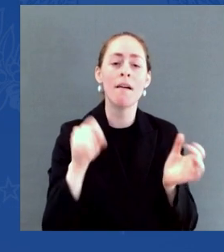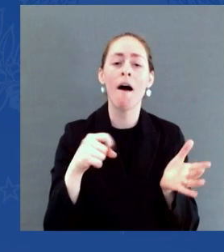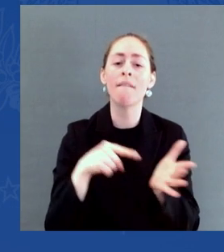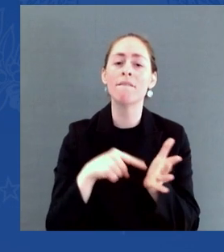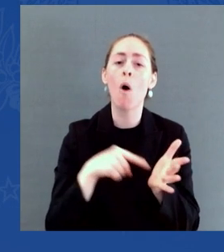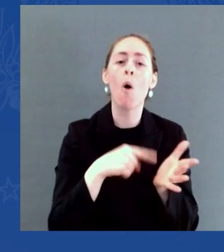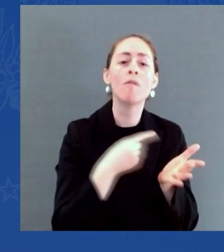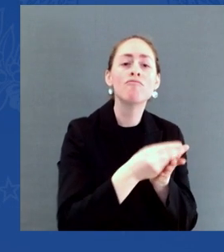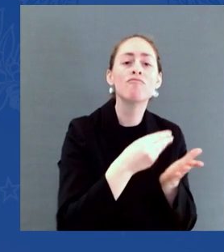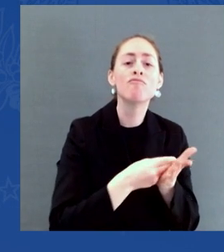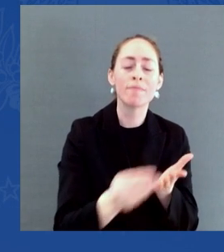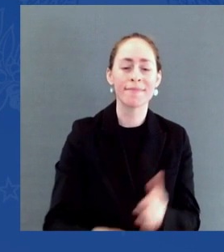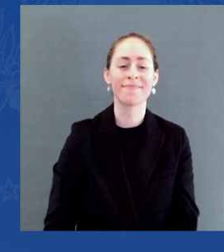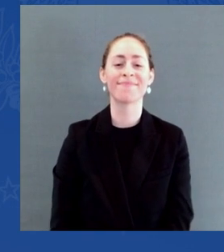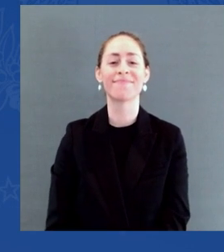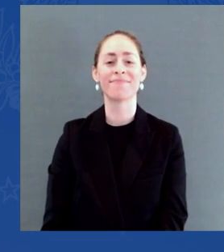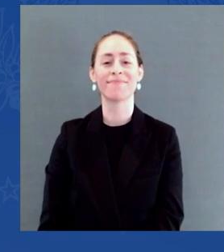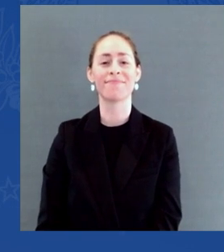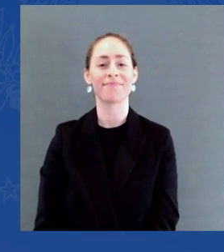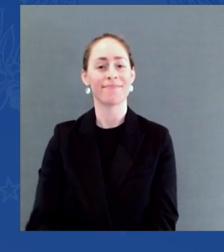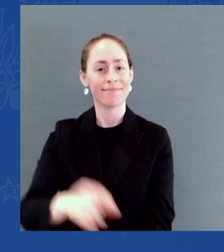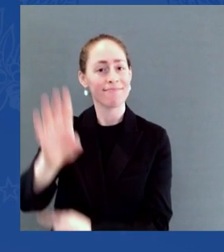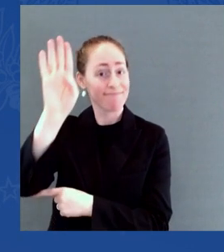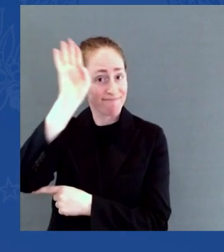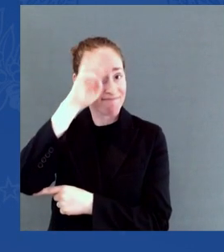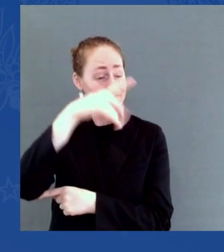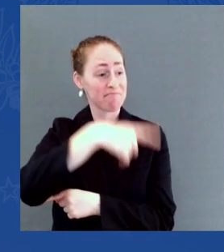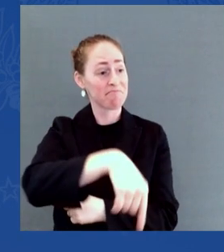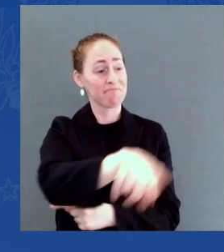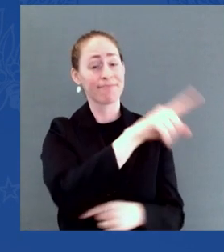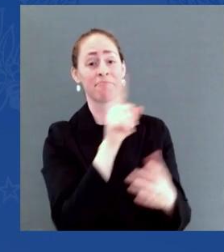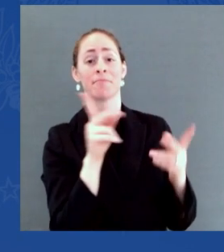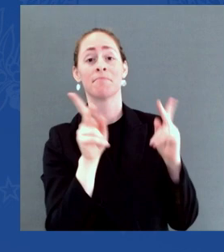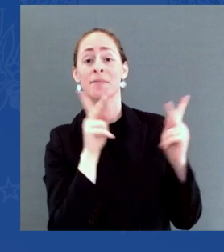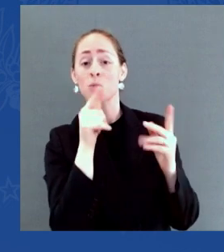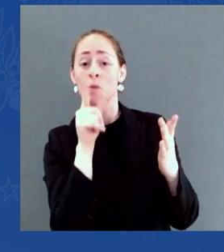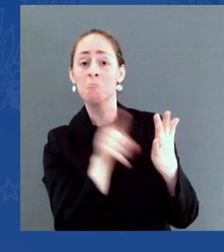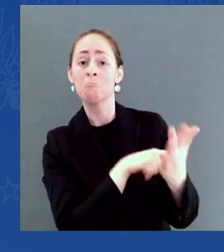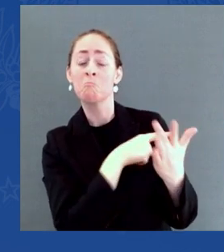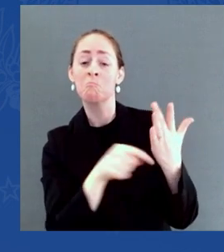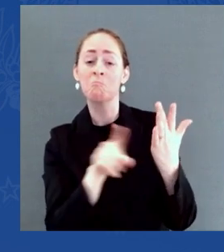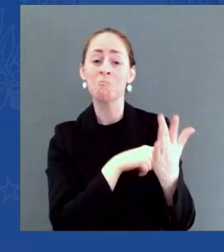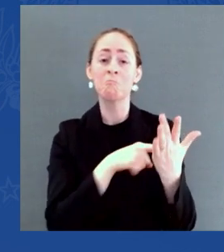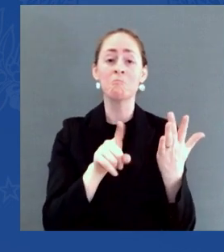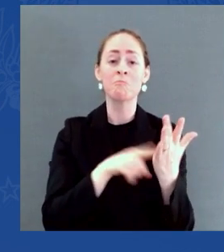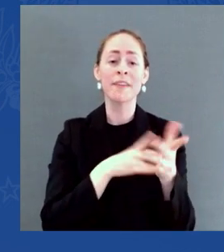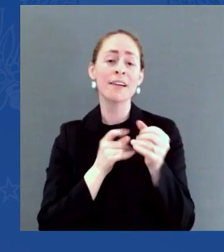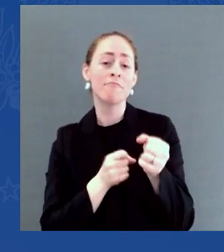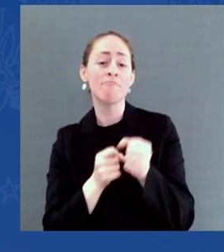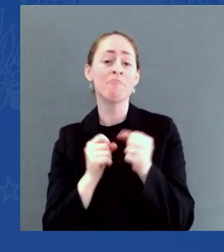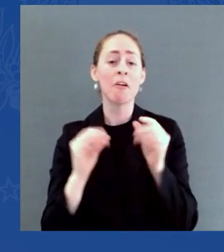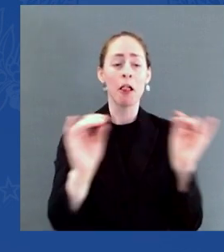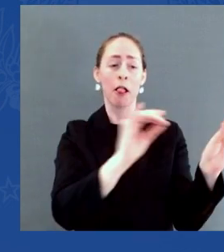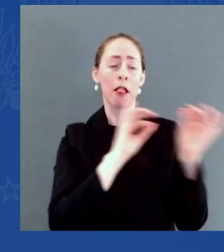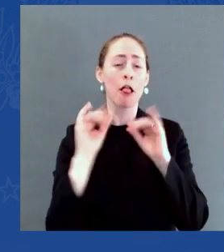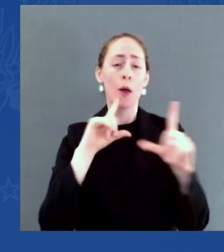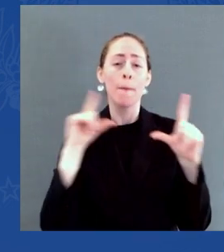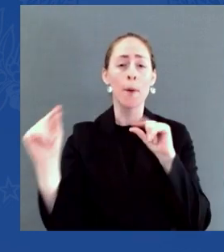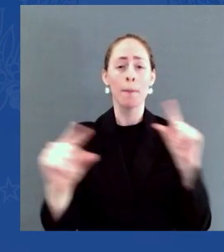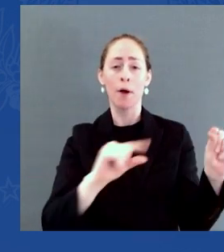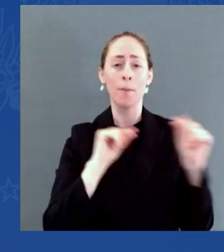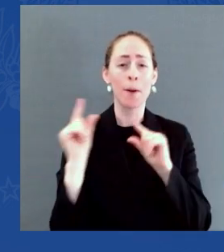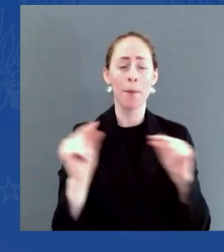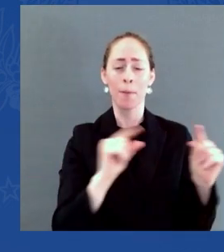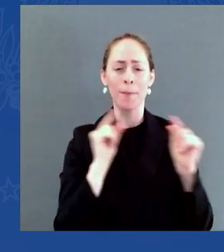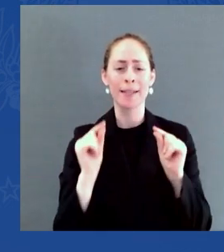challenges we're facing, but they don't offer any answers. So they're just doing the no vote. That's their